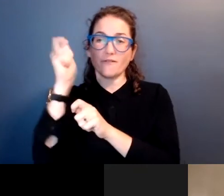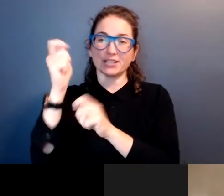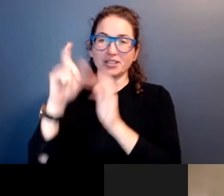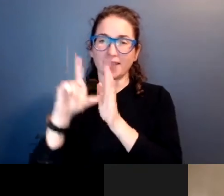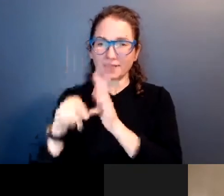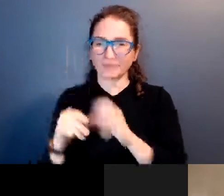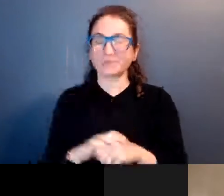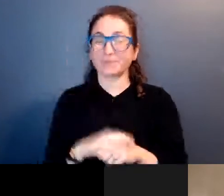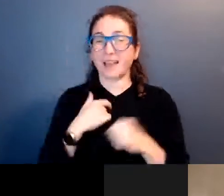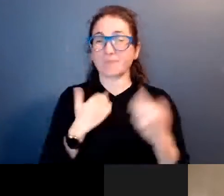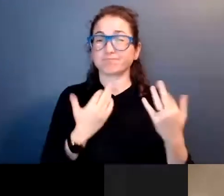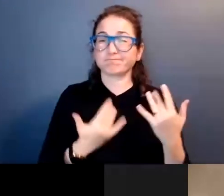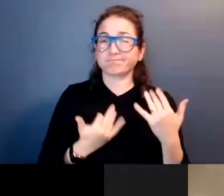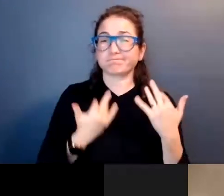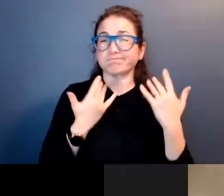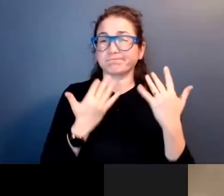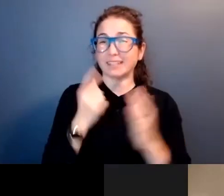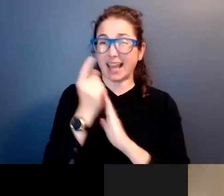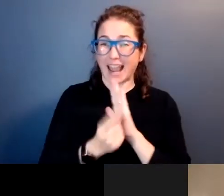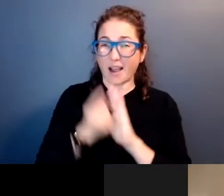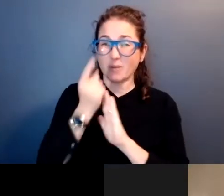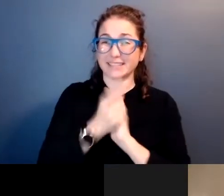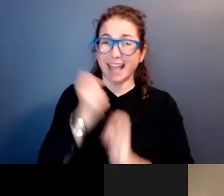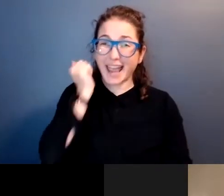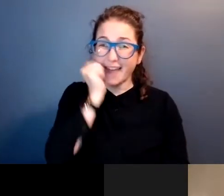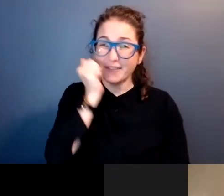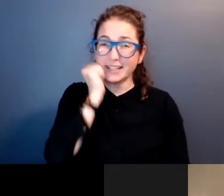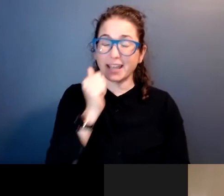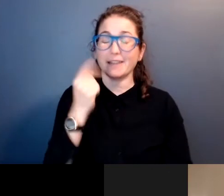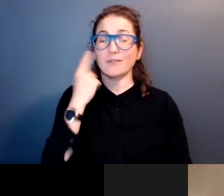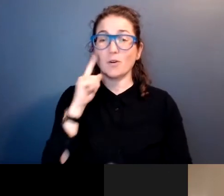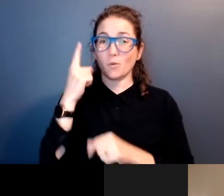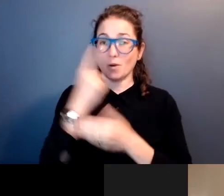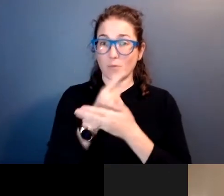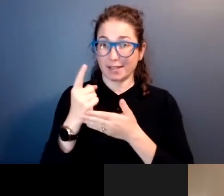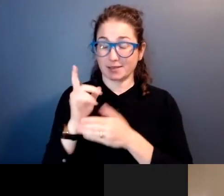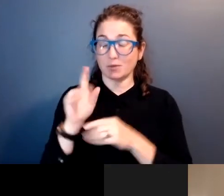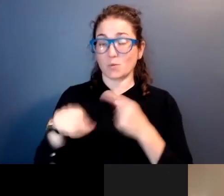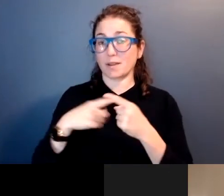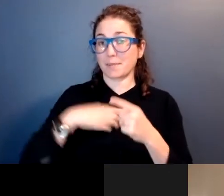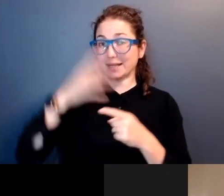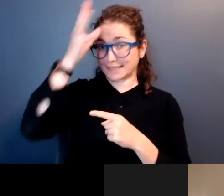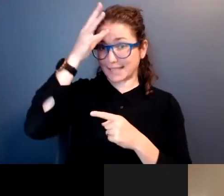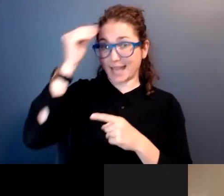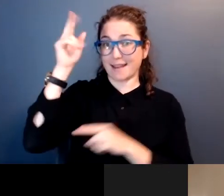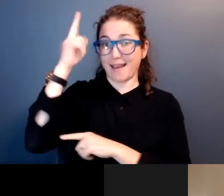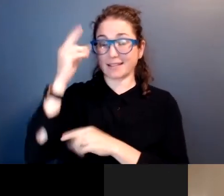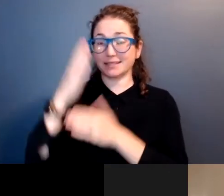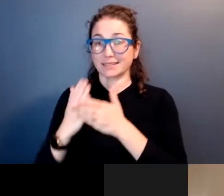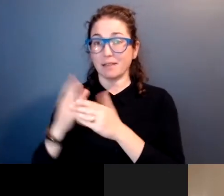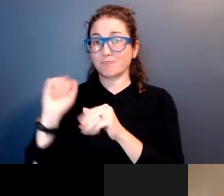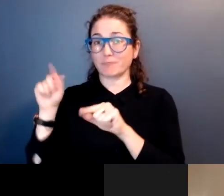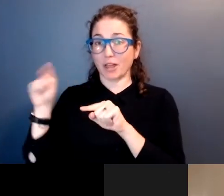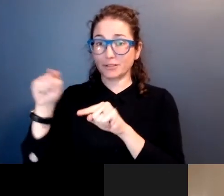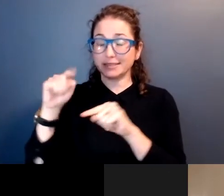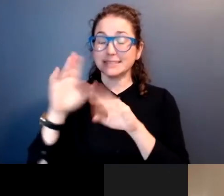waiting for hours every day for a week as my dad and my uncle and some of us kids